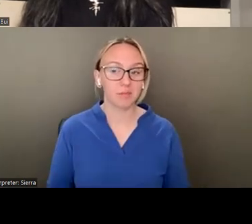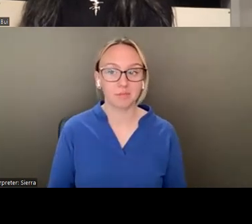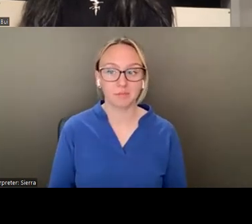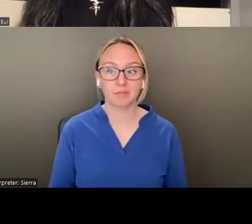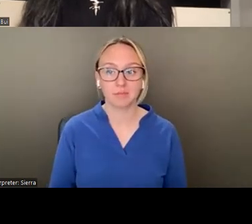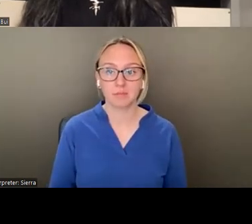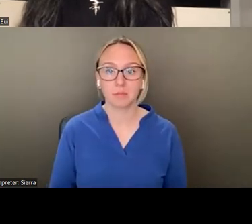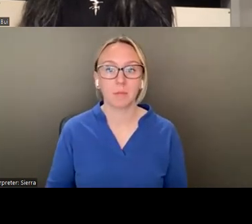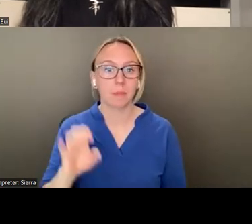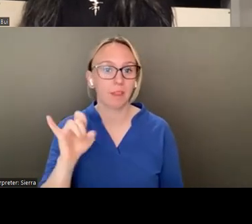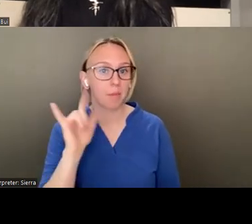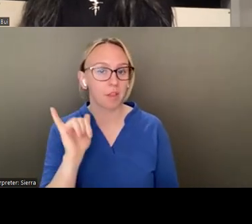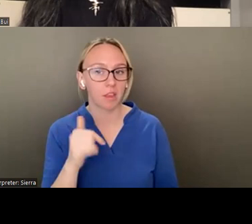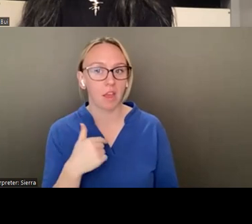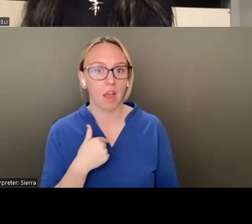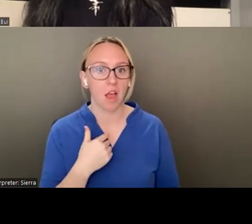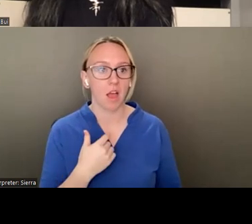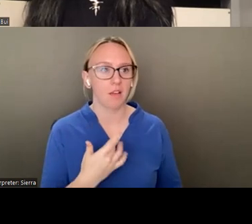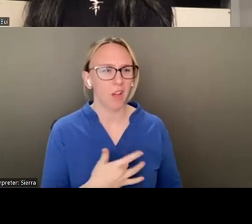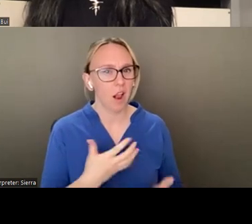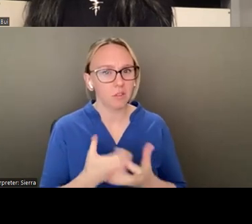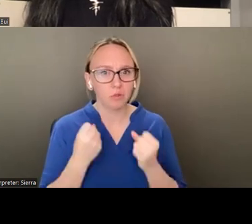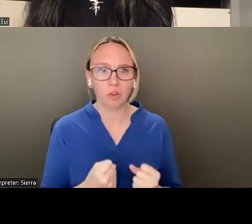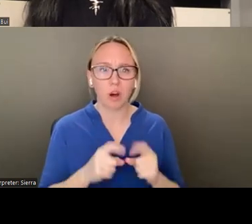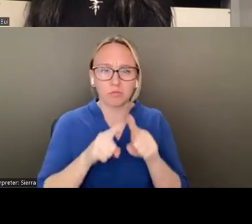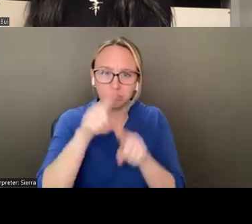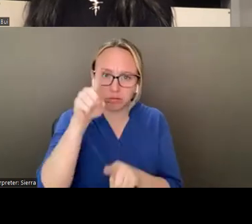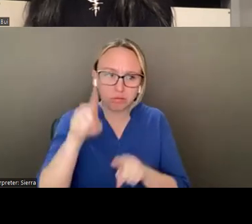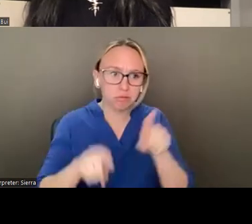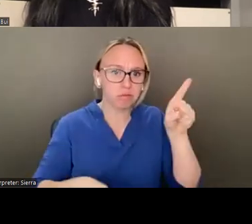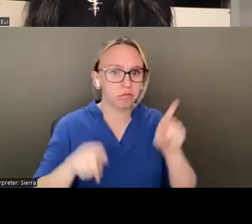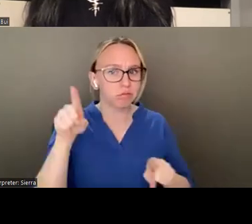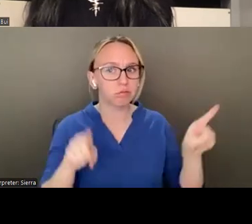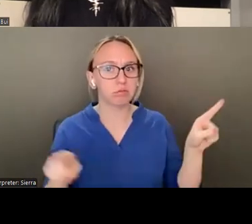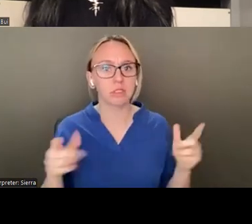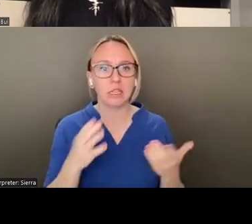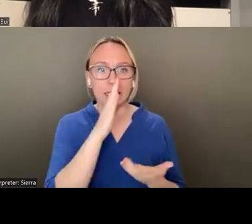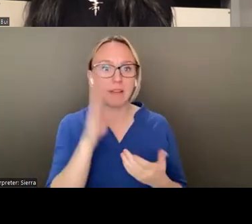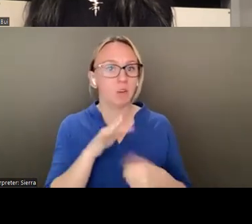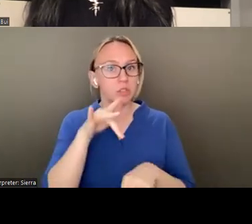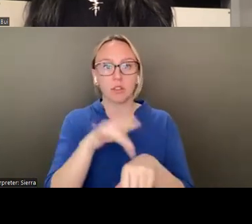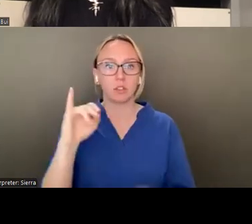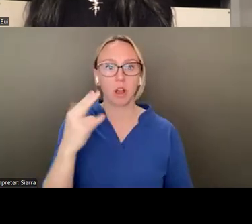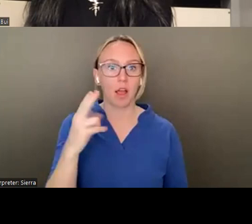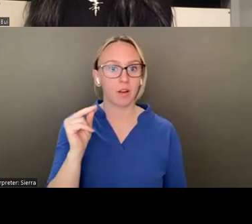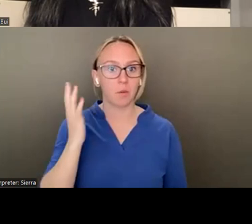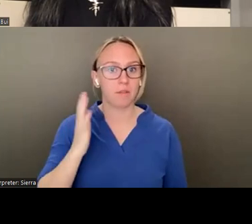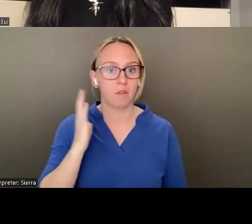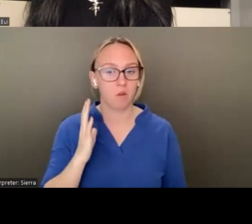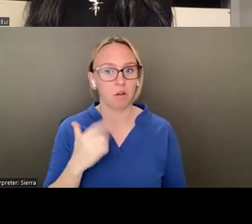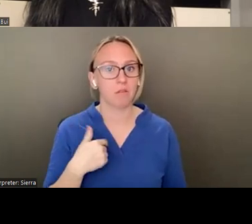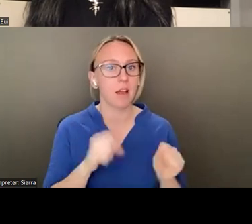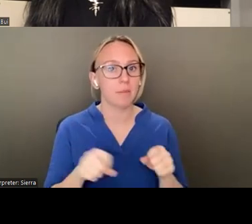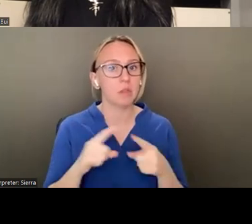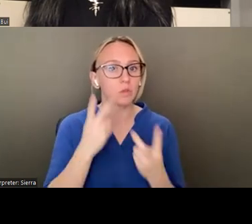I was just struck with such variety there is. I had never been to Idaho before, and I got to see a